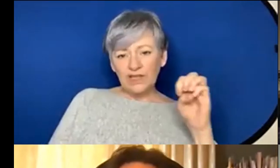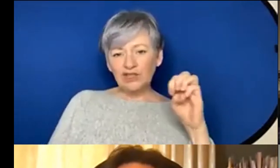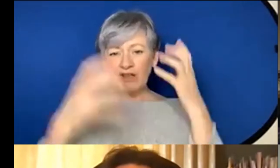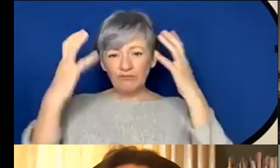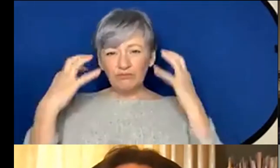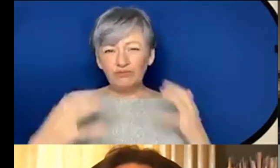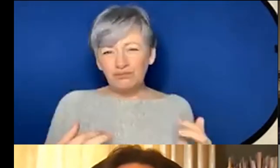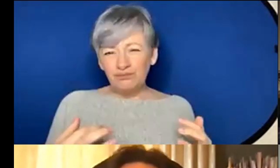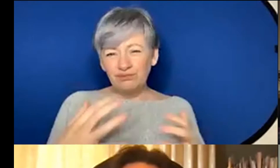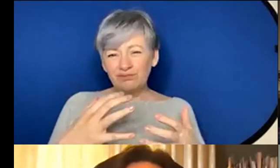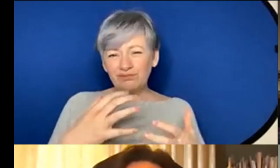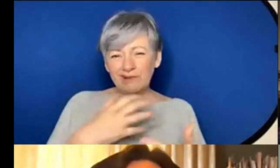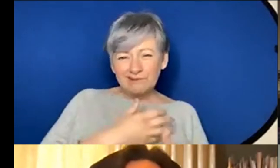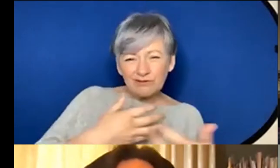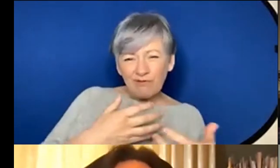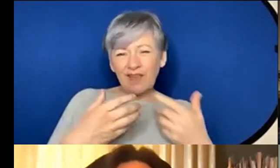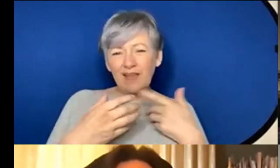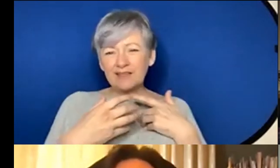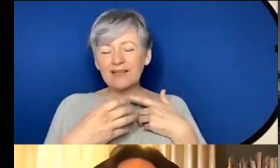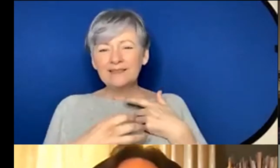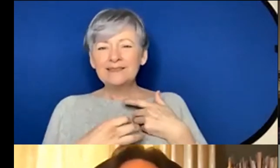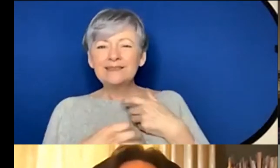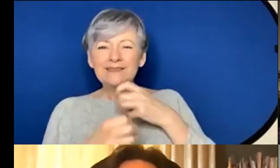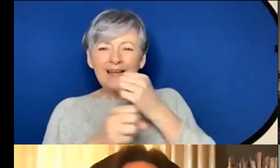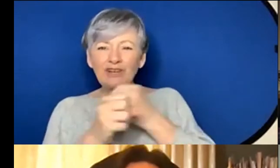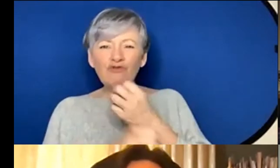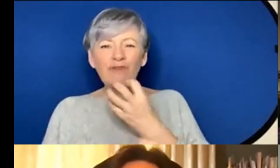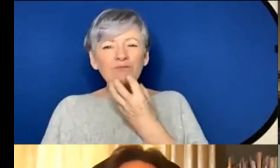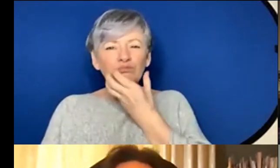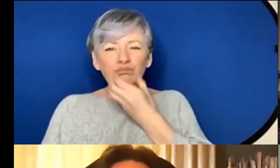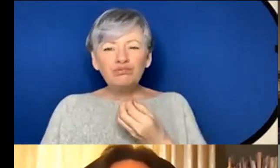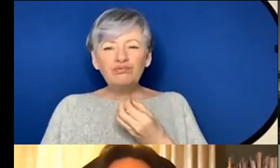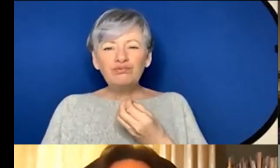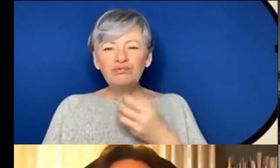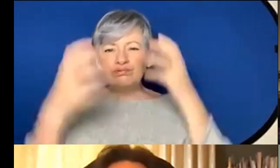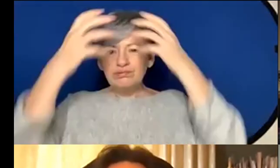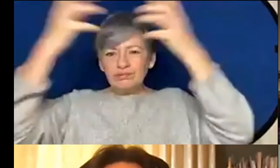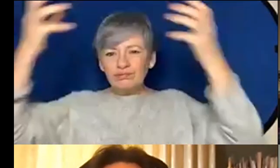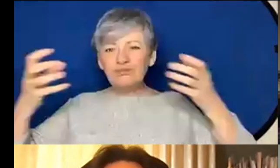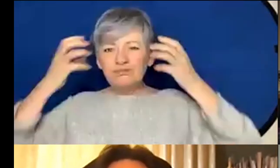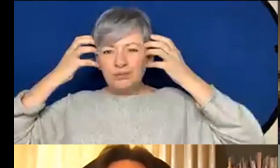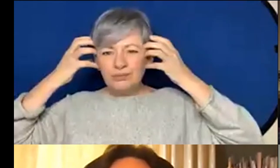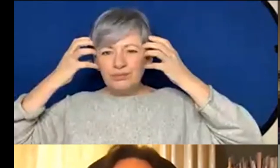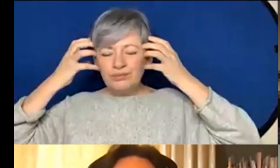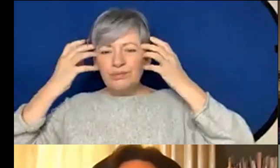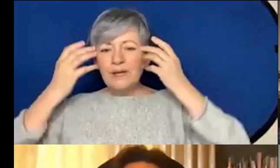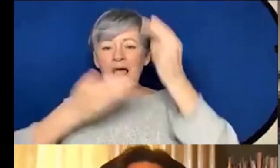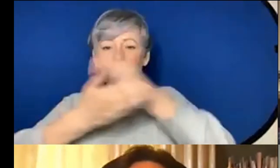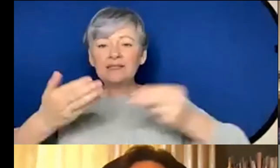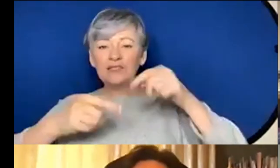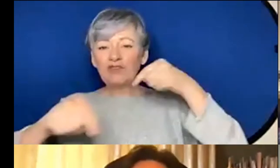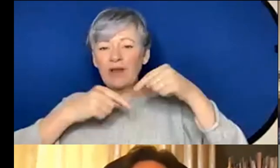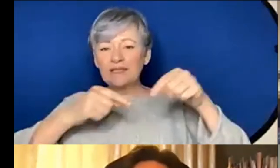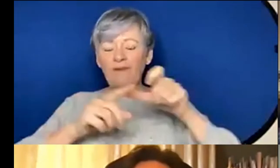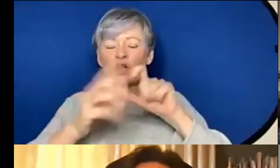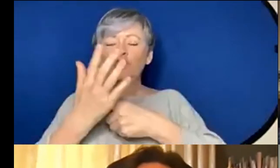dark hair and a rapidly graying beard I'm wearing a large pair of headphones I'm artistic director of Drake